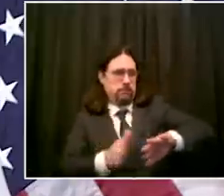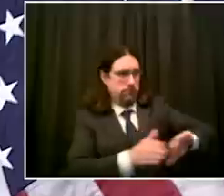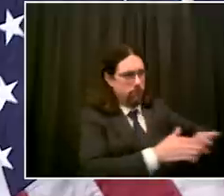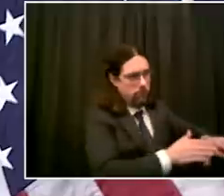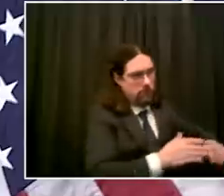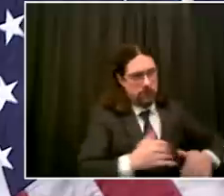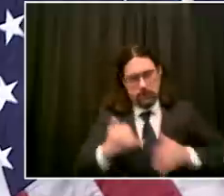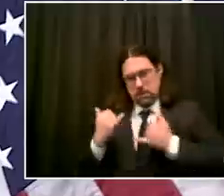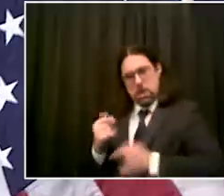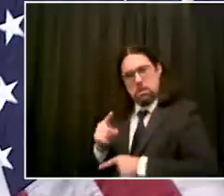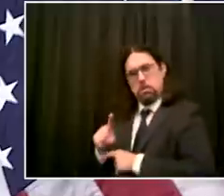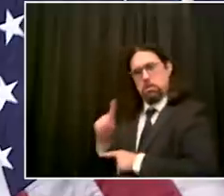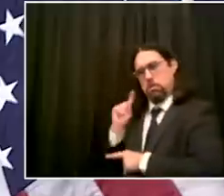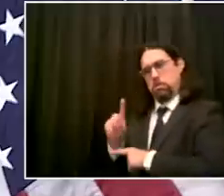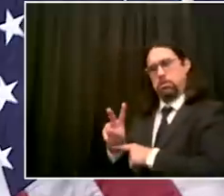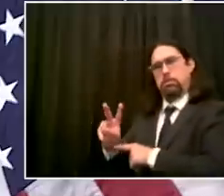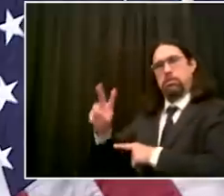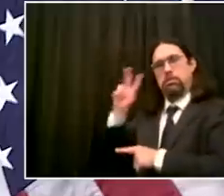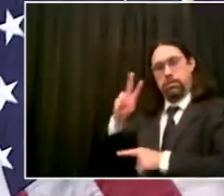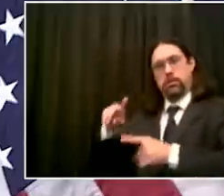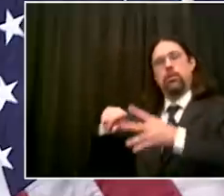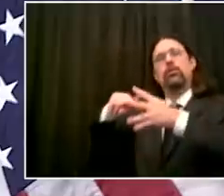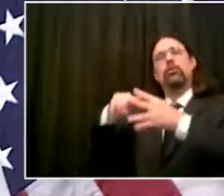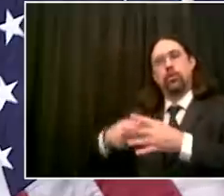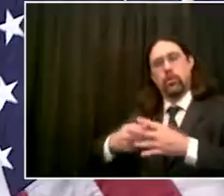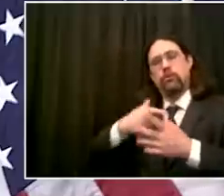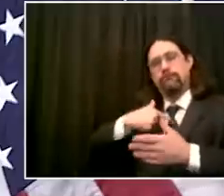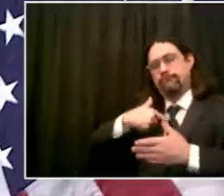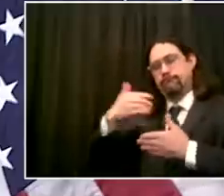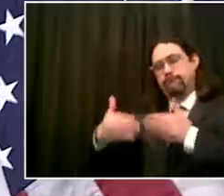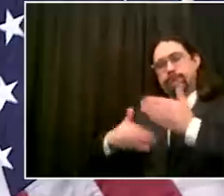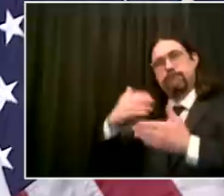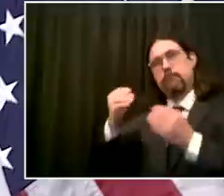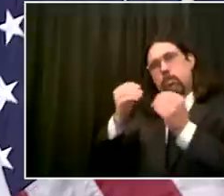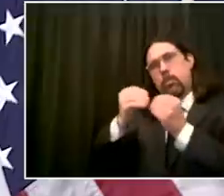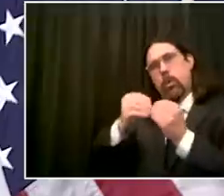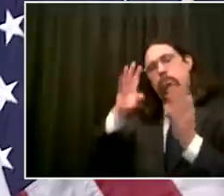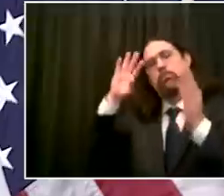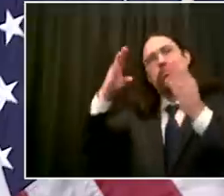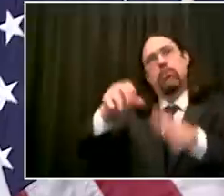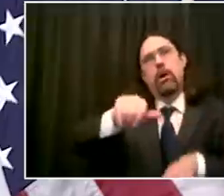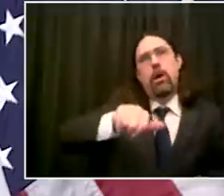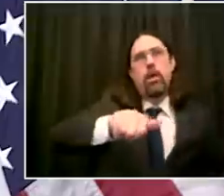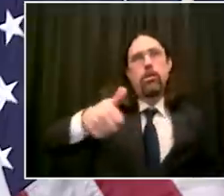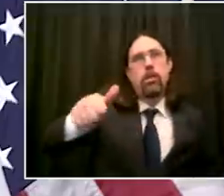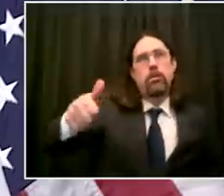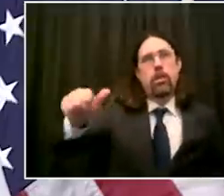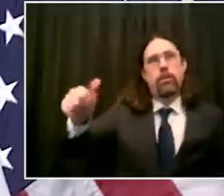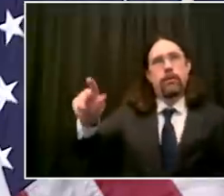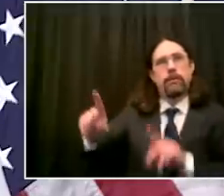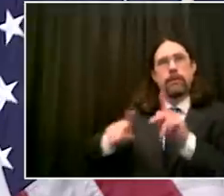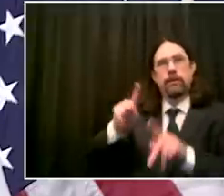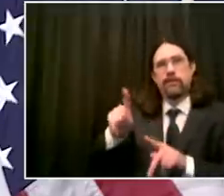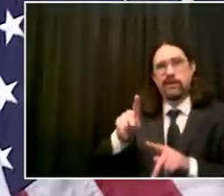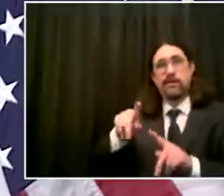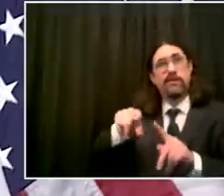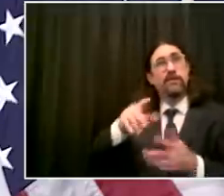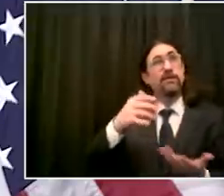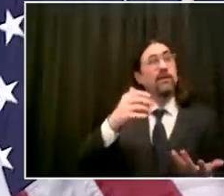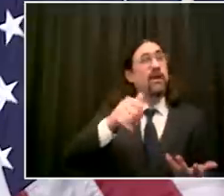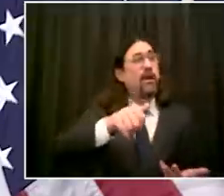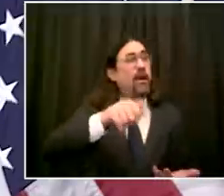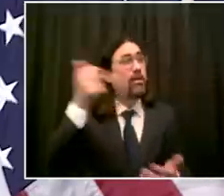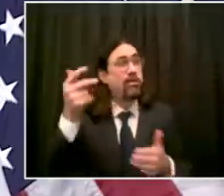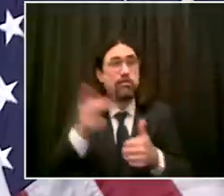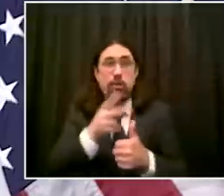pre-existing conditions and particularly those who had both what we said in the last few days is we're opening up those criteria further we want to reach a whole lot